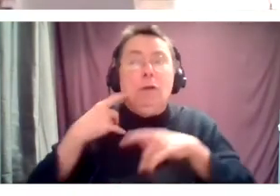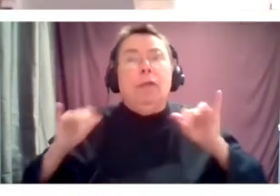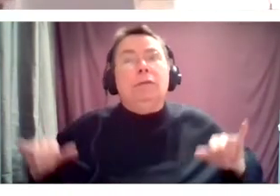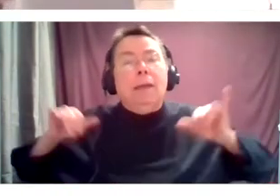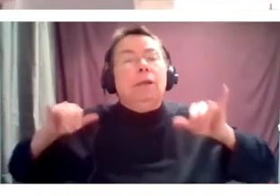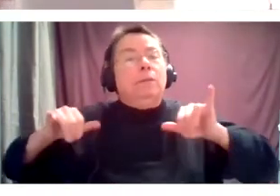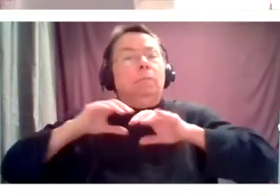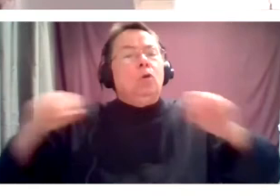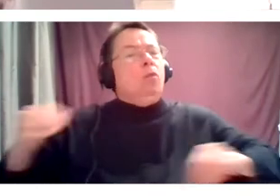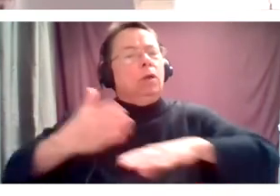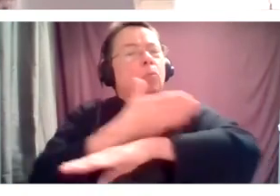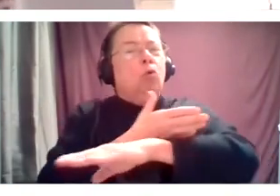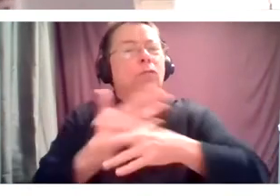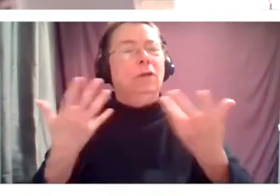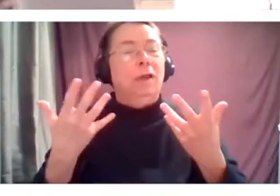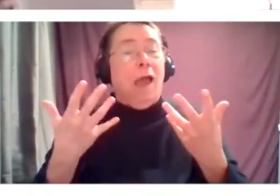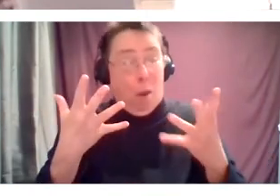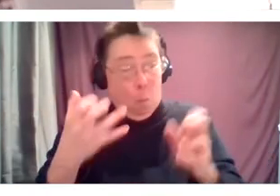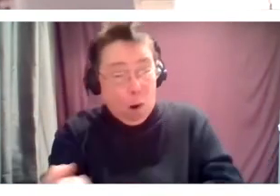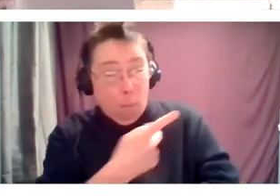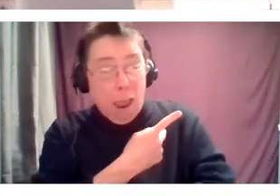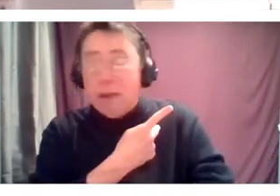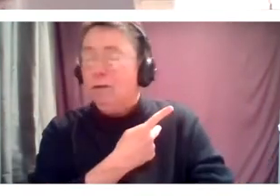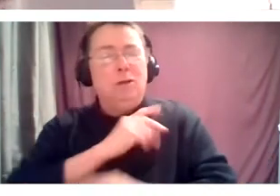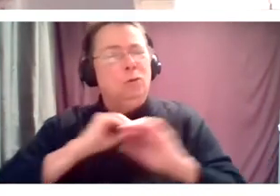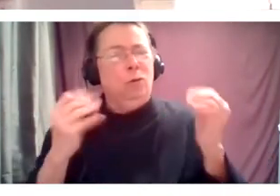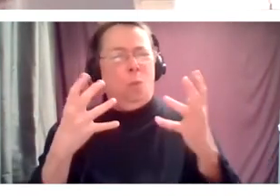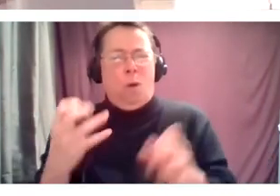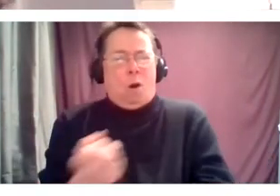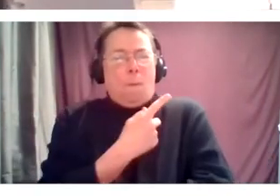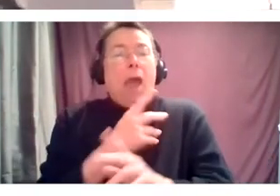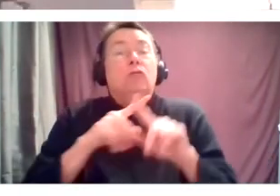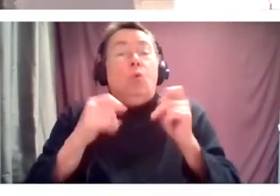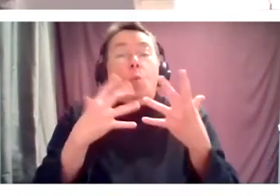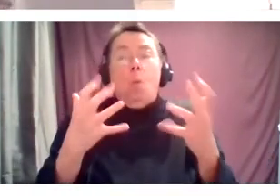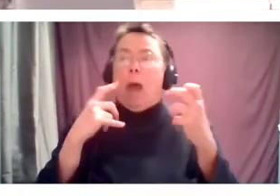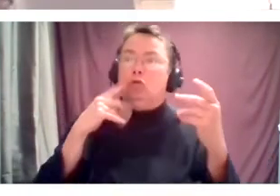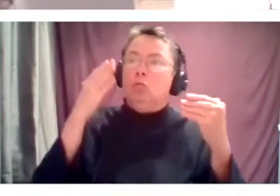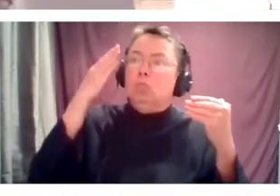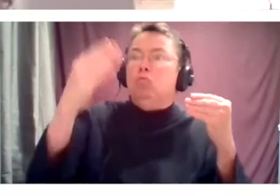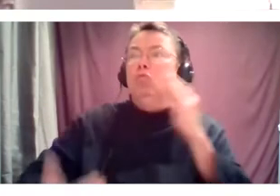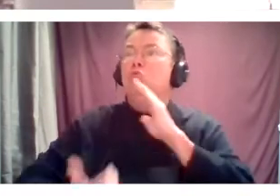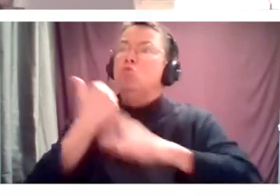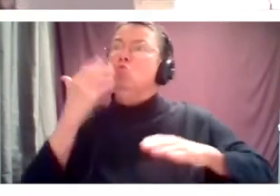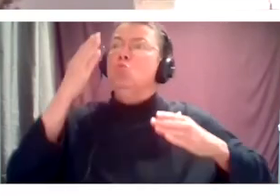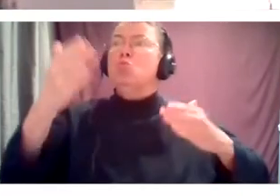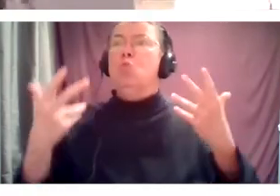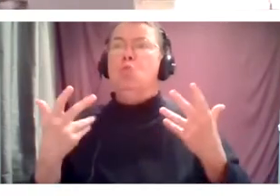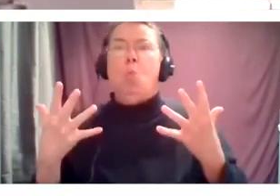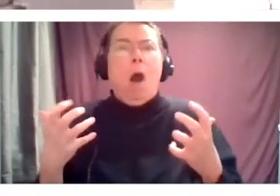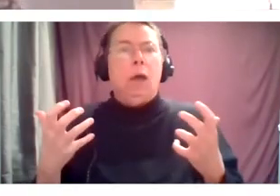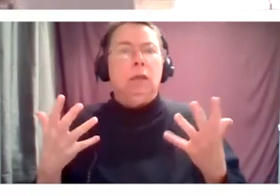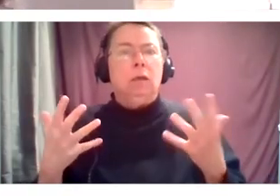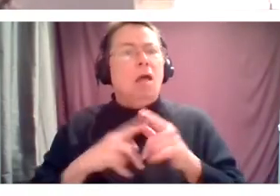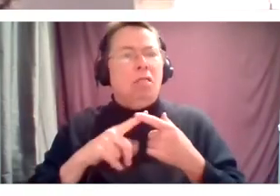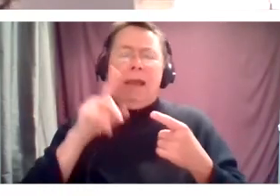think anybody wants to go back. So if we're thinking about being bold and envisioning something new, it's got to be throughout the entire system.